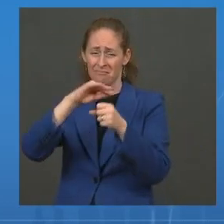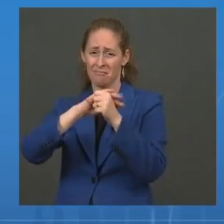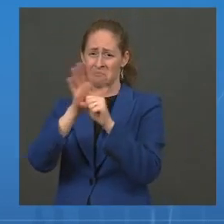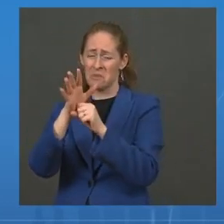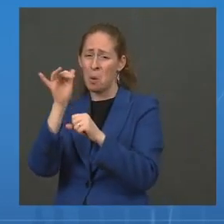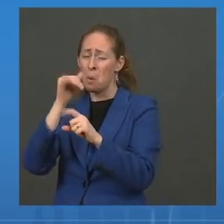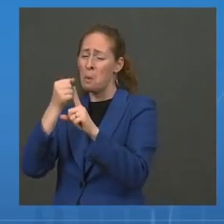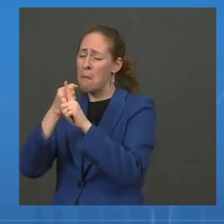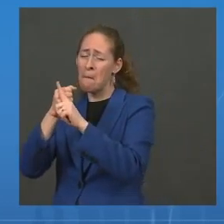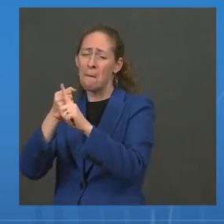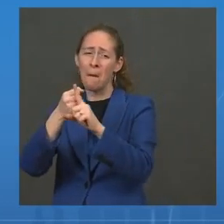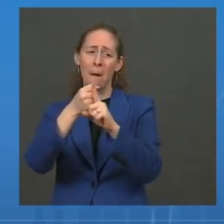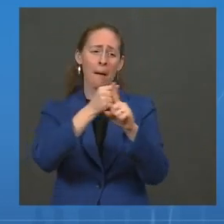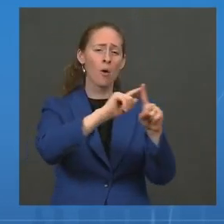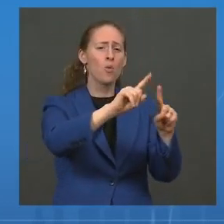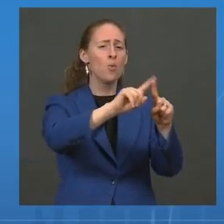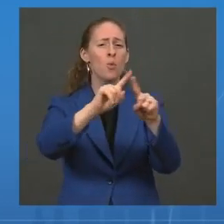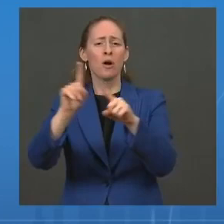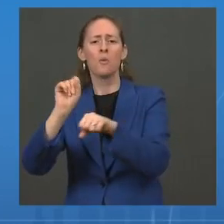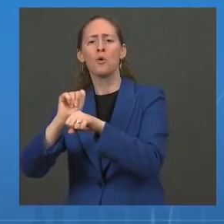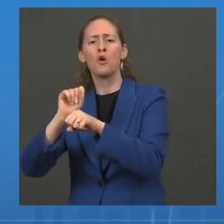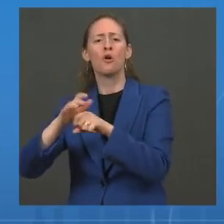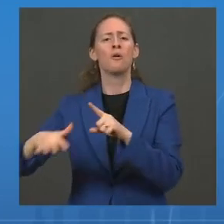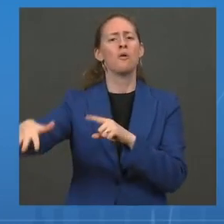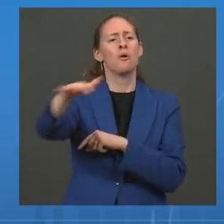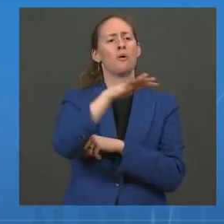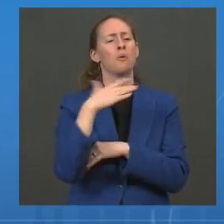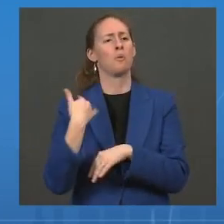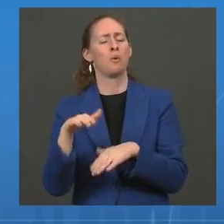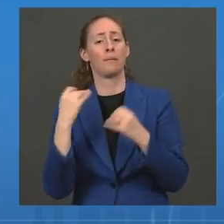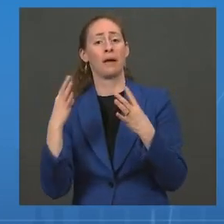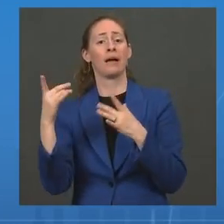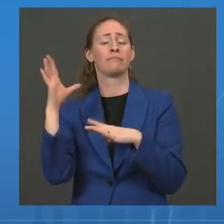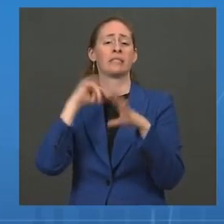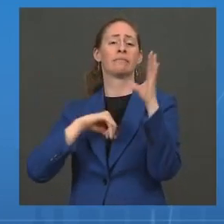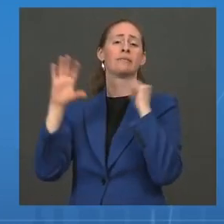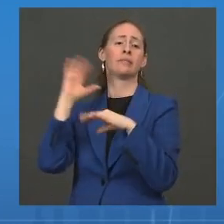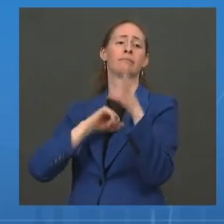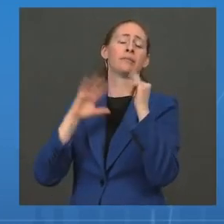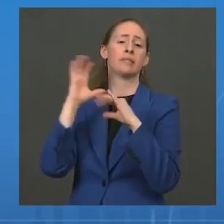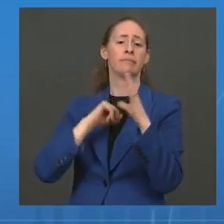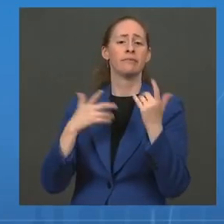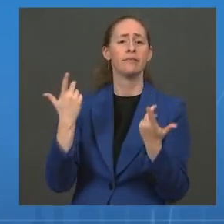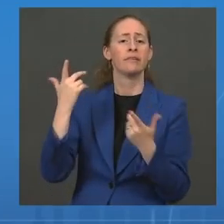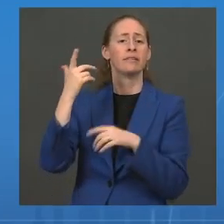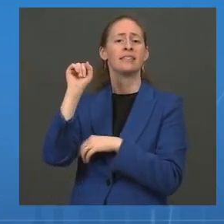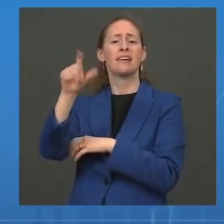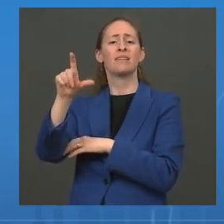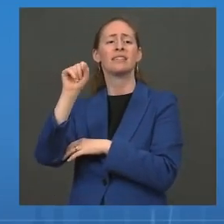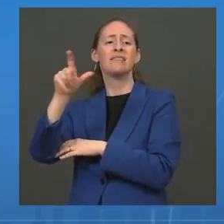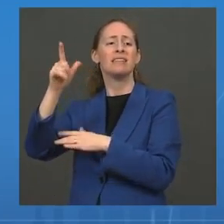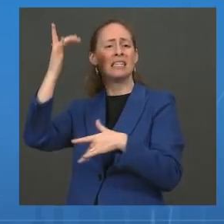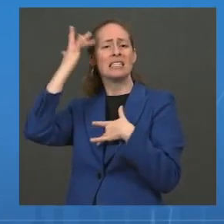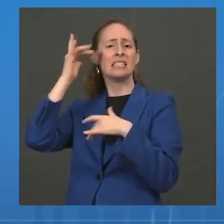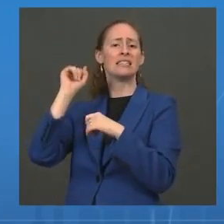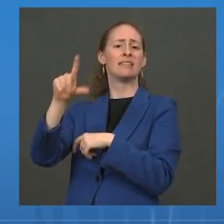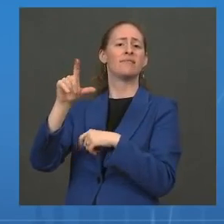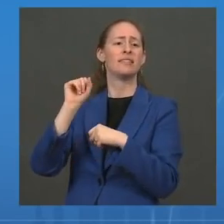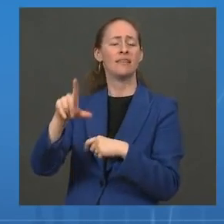a significant increase in absenteeism, sick days, people getting infected at work.